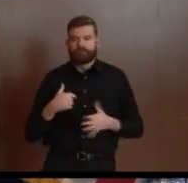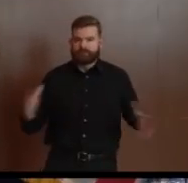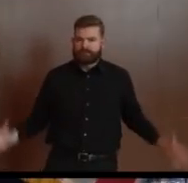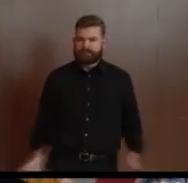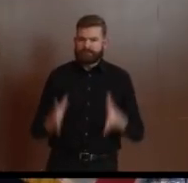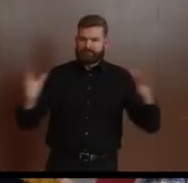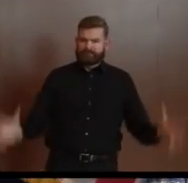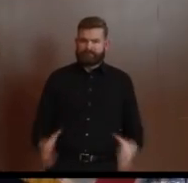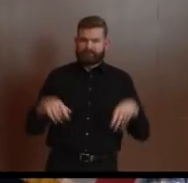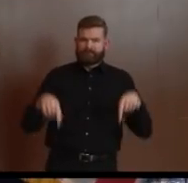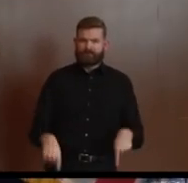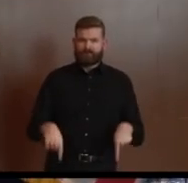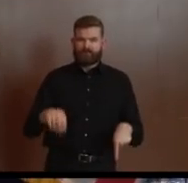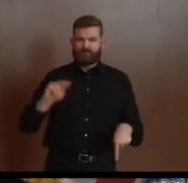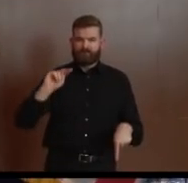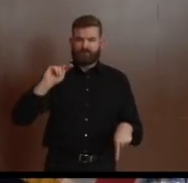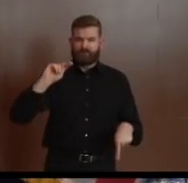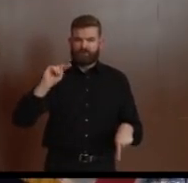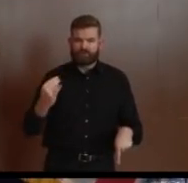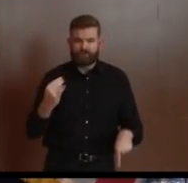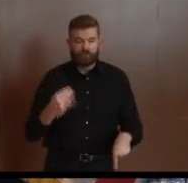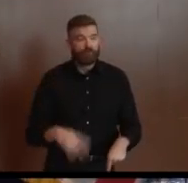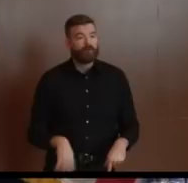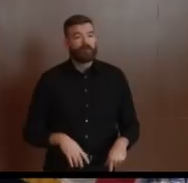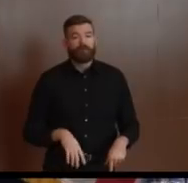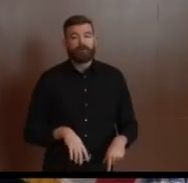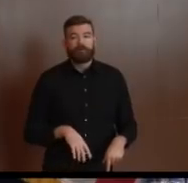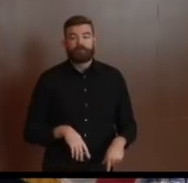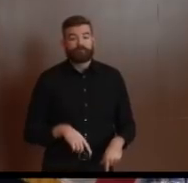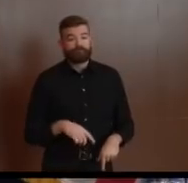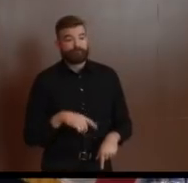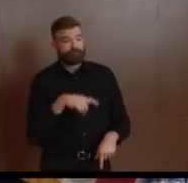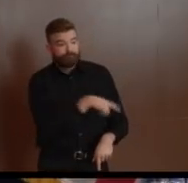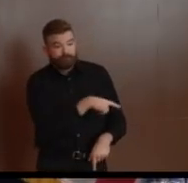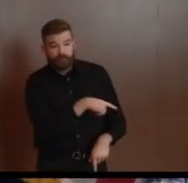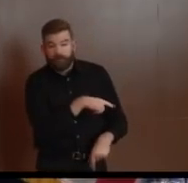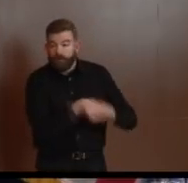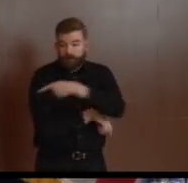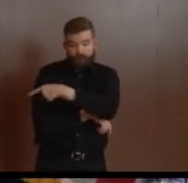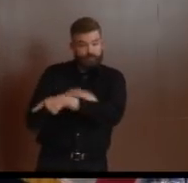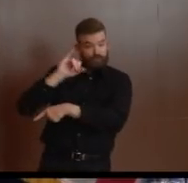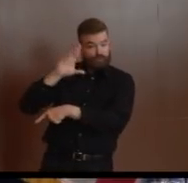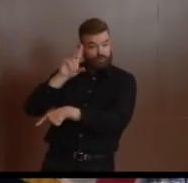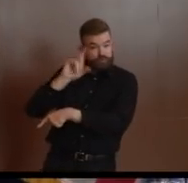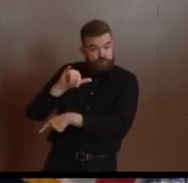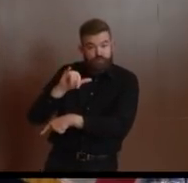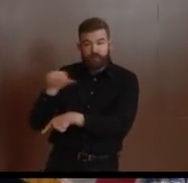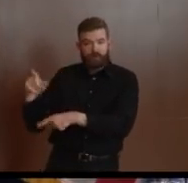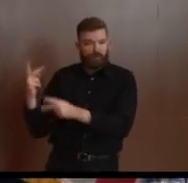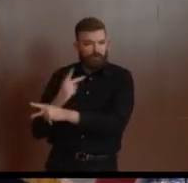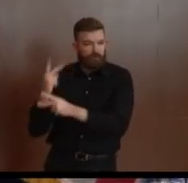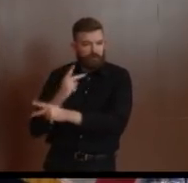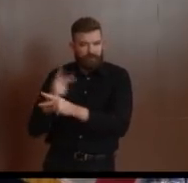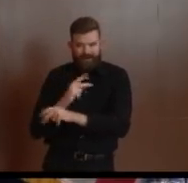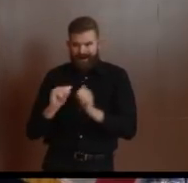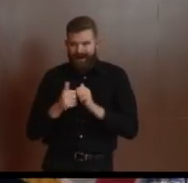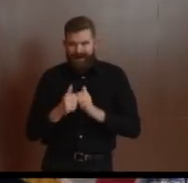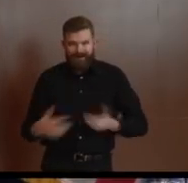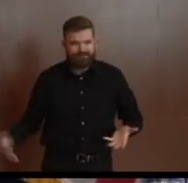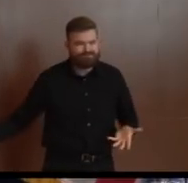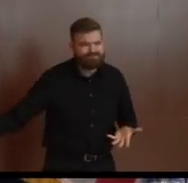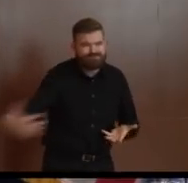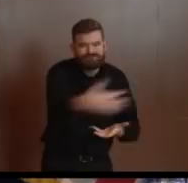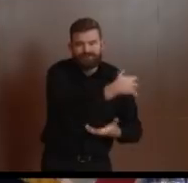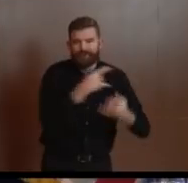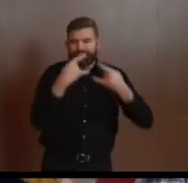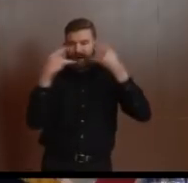over literally every stone. I mentioned the website. I'll repeat it, PPE donations at njsp.org. NJSP